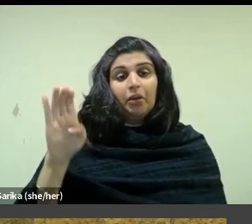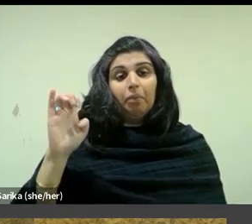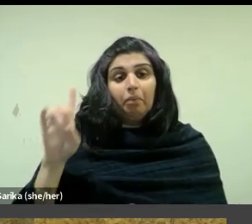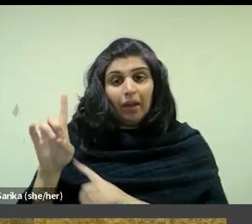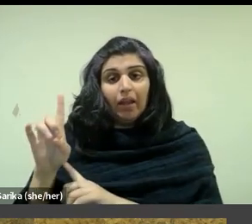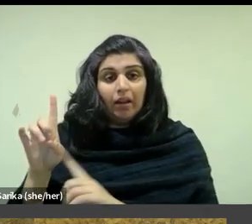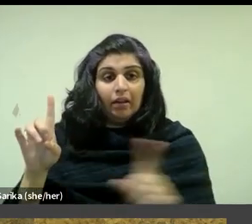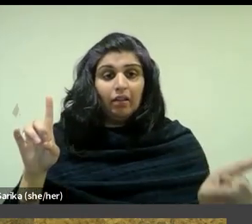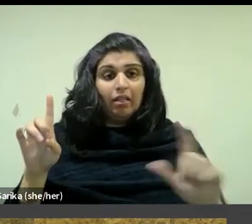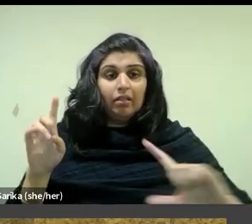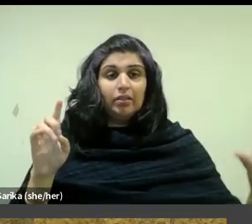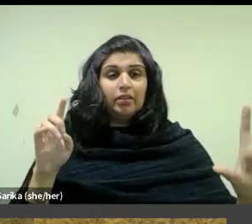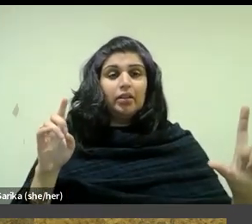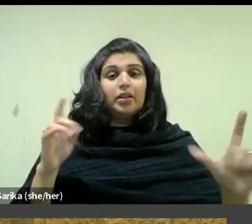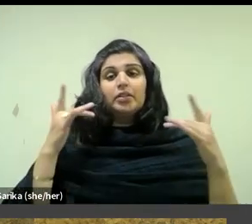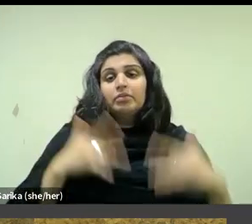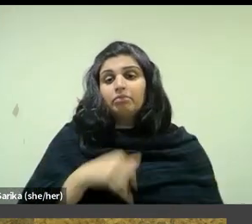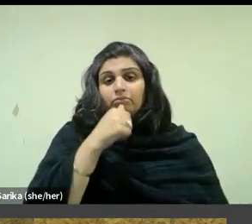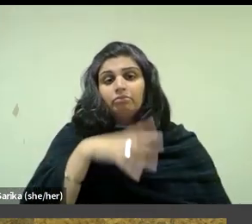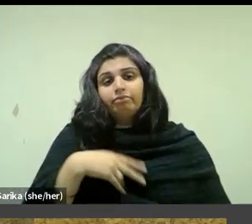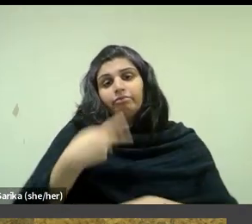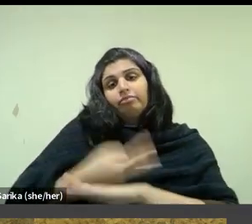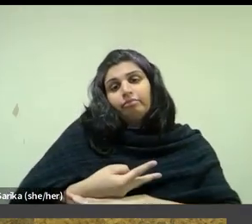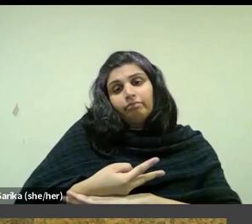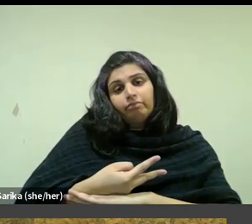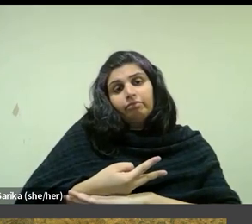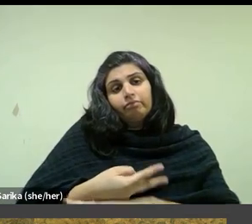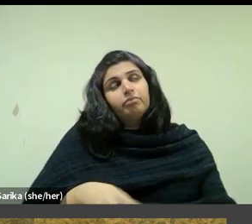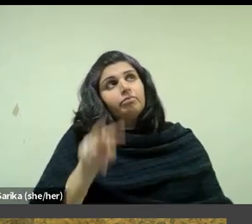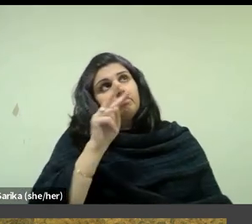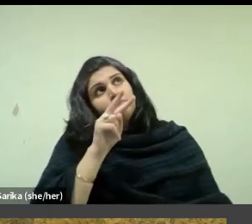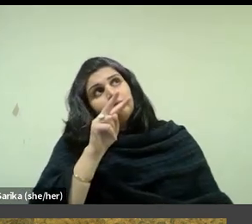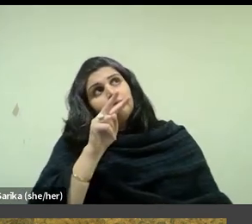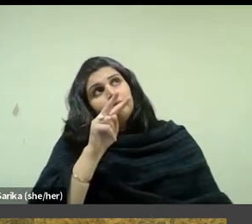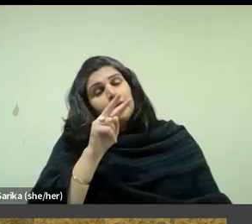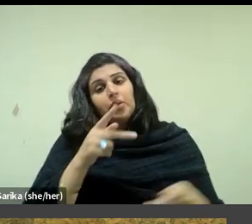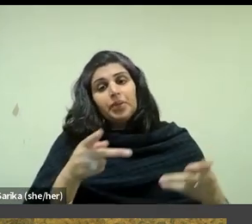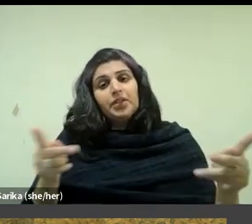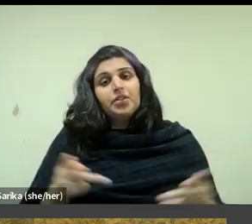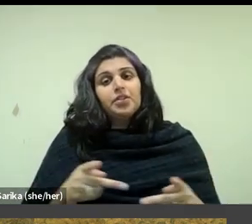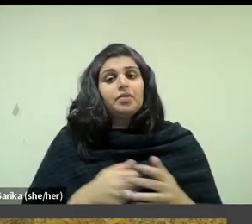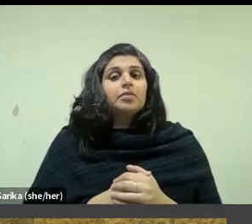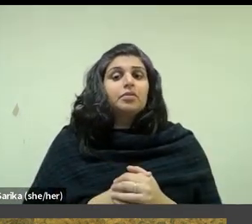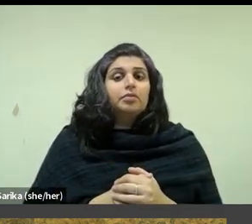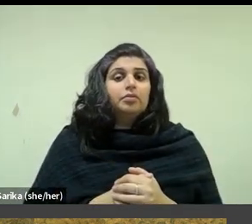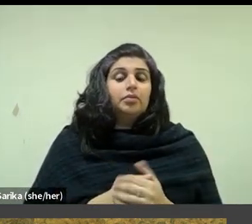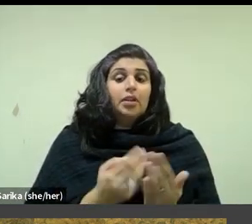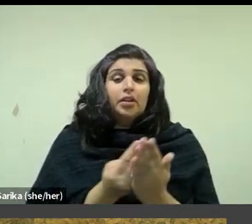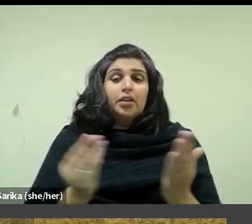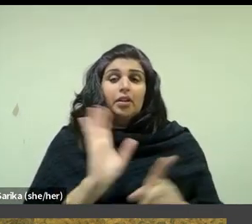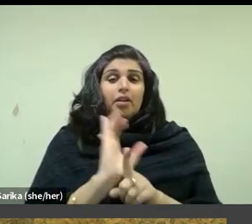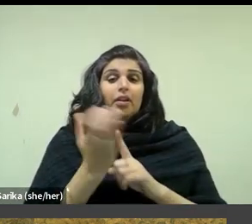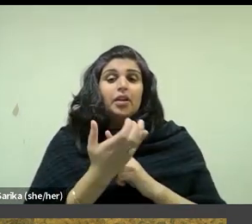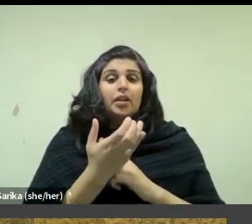reclines while staring out towards the position from which the painting is made. Amid the material culture of pretty bourgeois